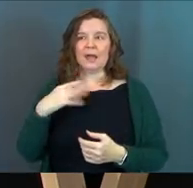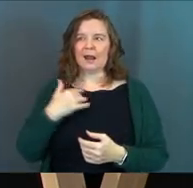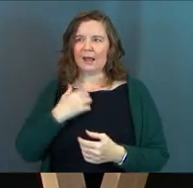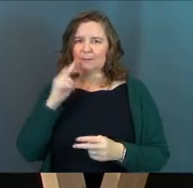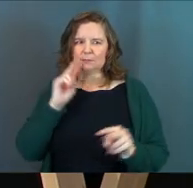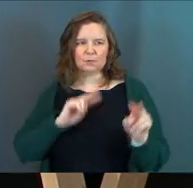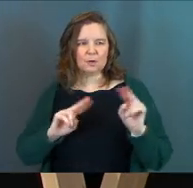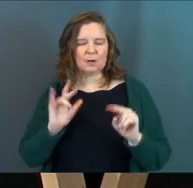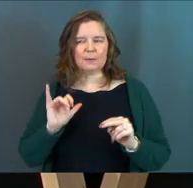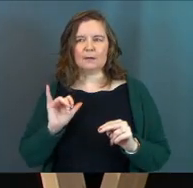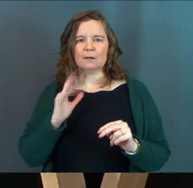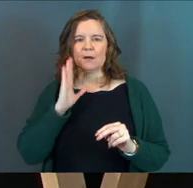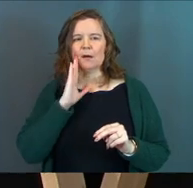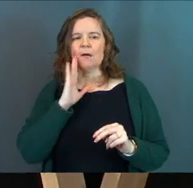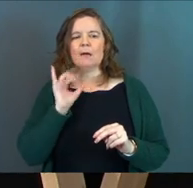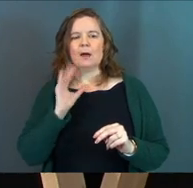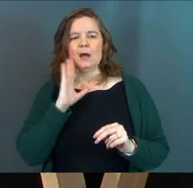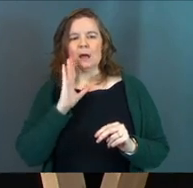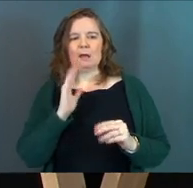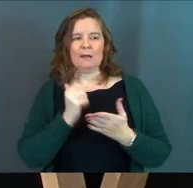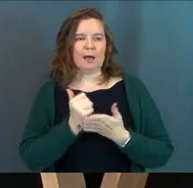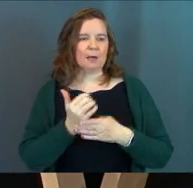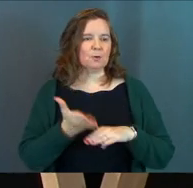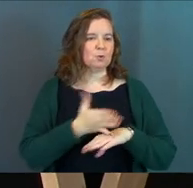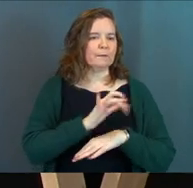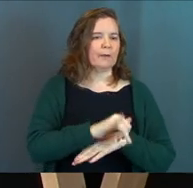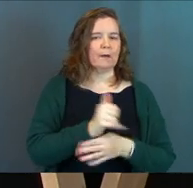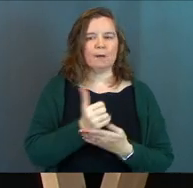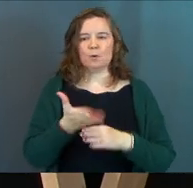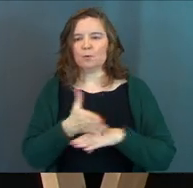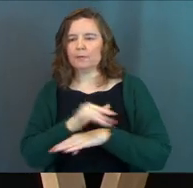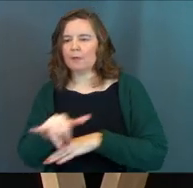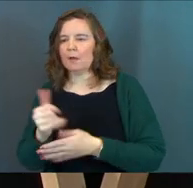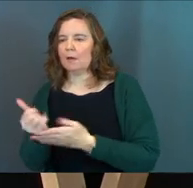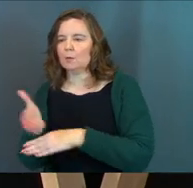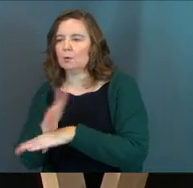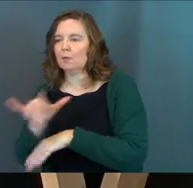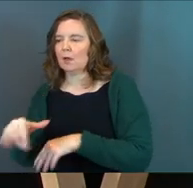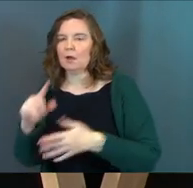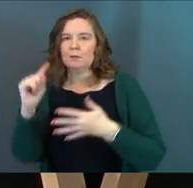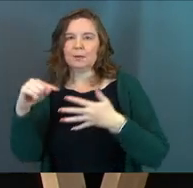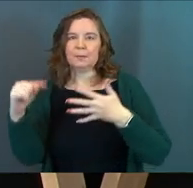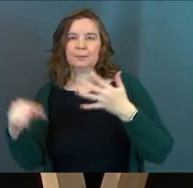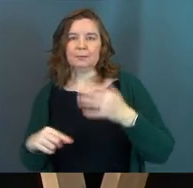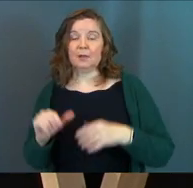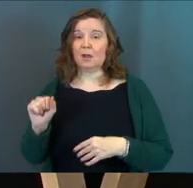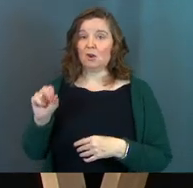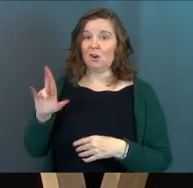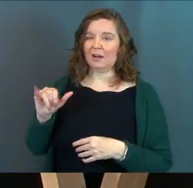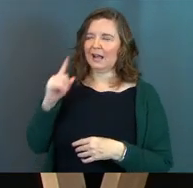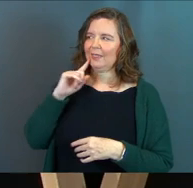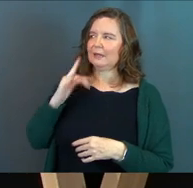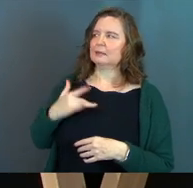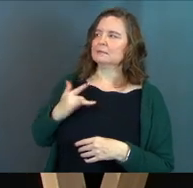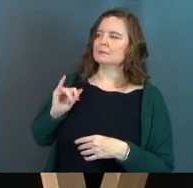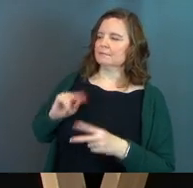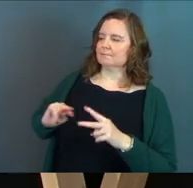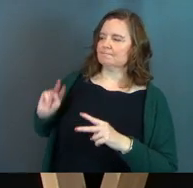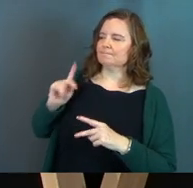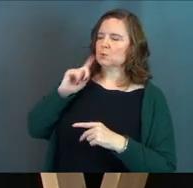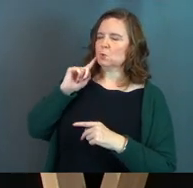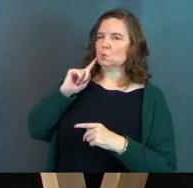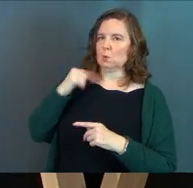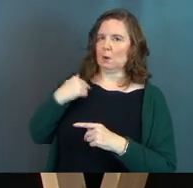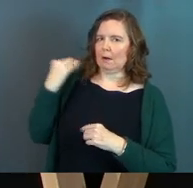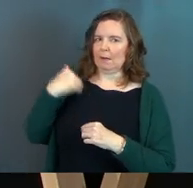are looking and I'm like, I know what I'd do there, I know what I'd do there, I know what I'd do there. And Austin, I think he could sense it in me